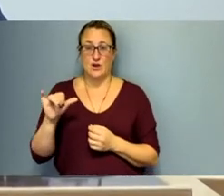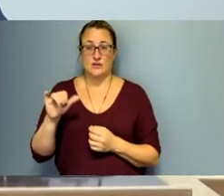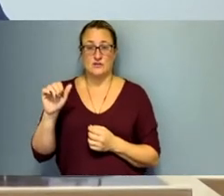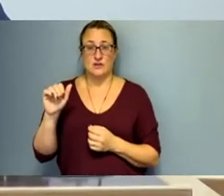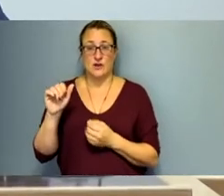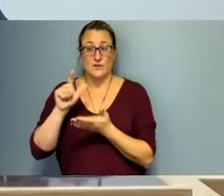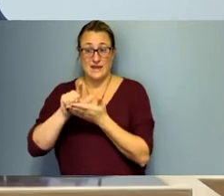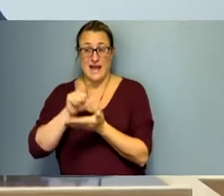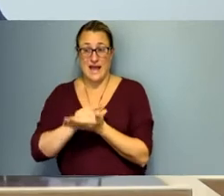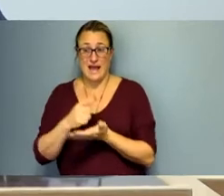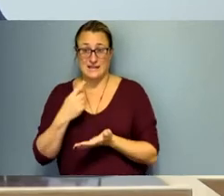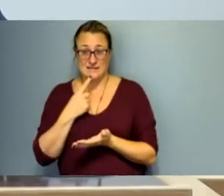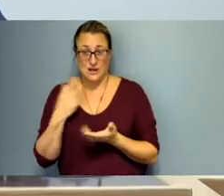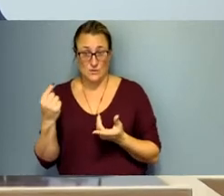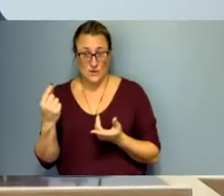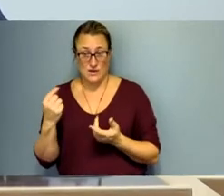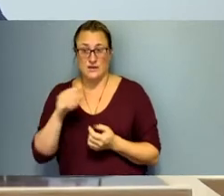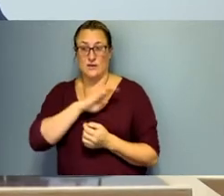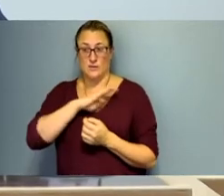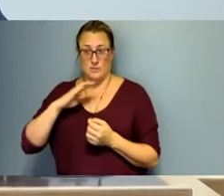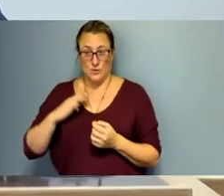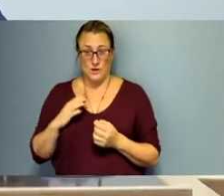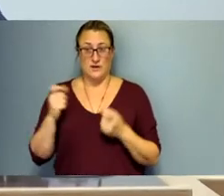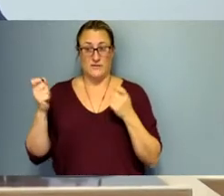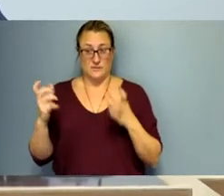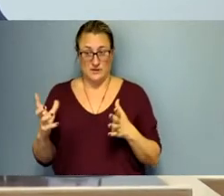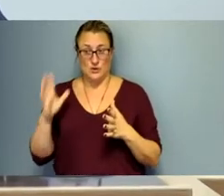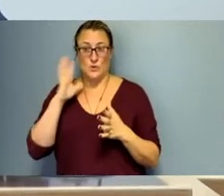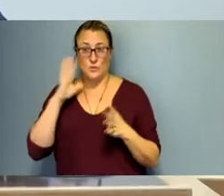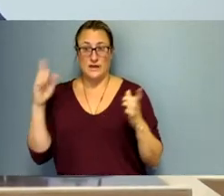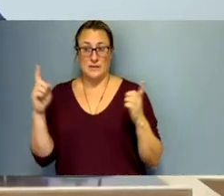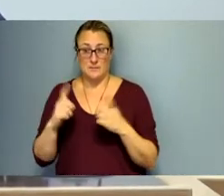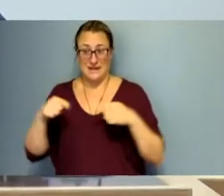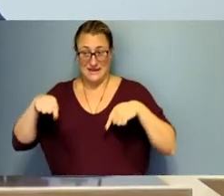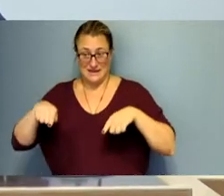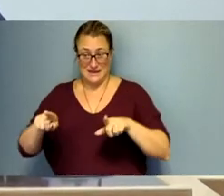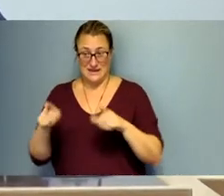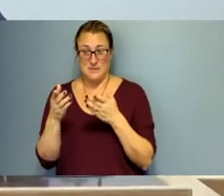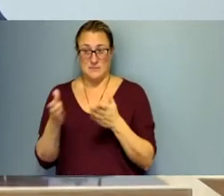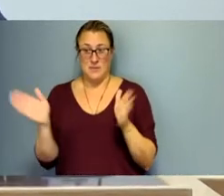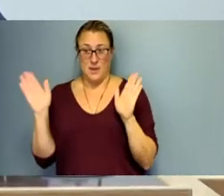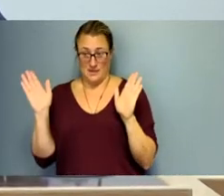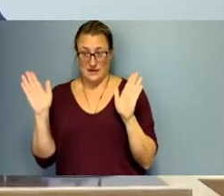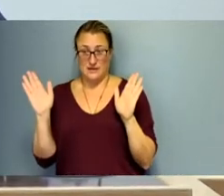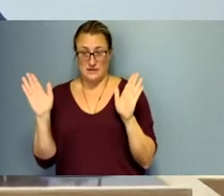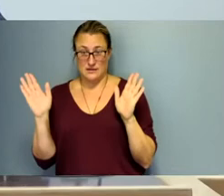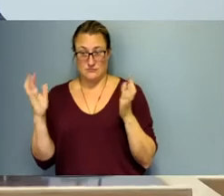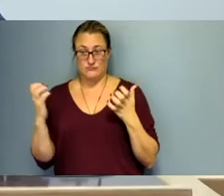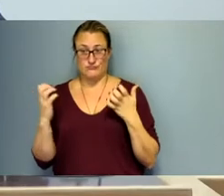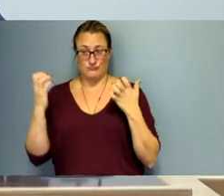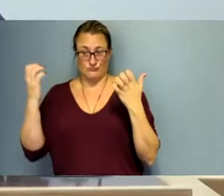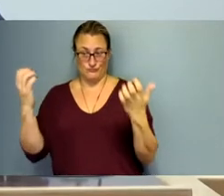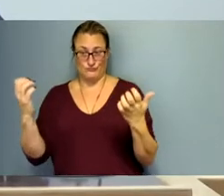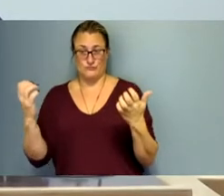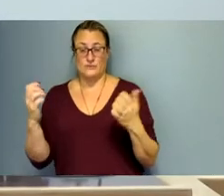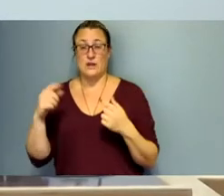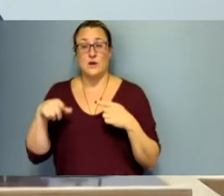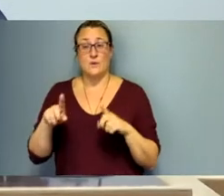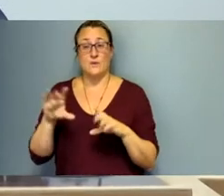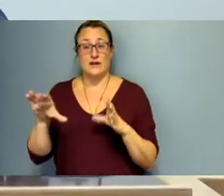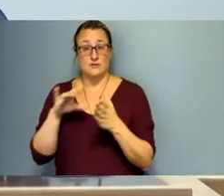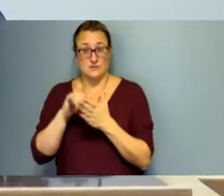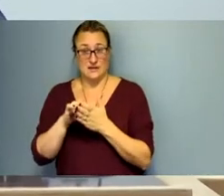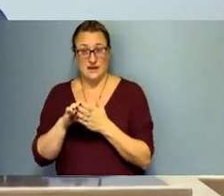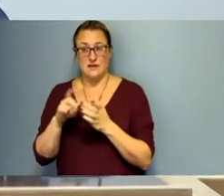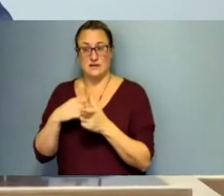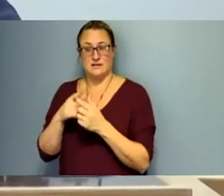public body in this case the board of commissioners will meet in public and when they do that um what is contemplated is that they will vote to do what